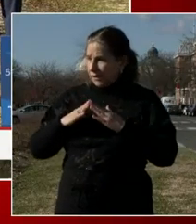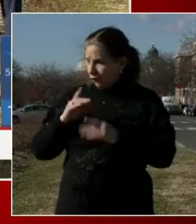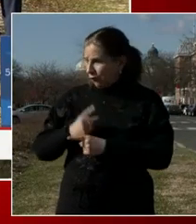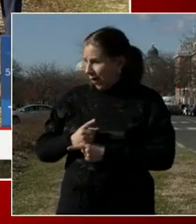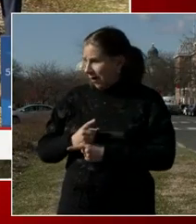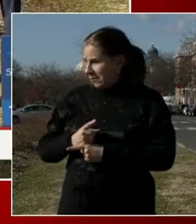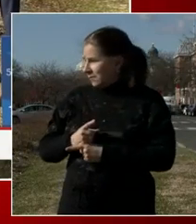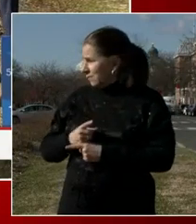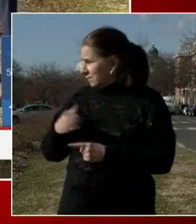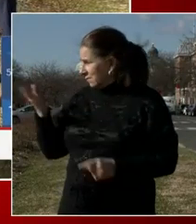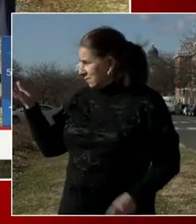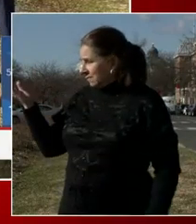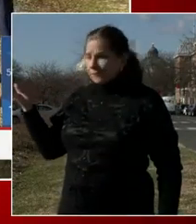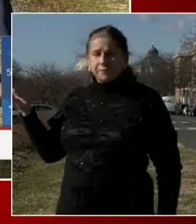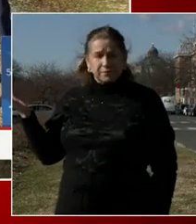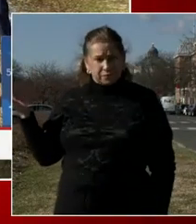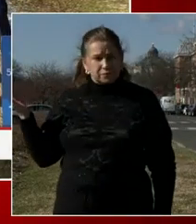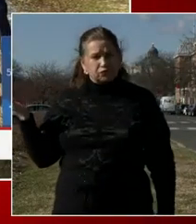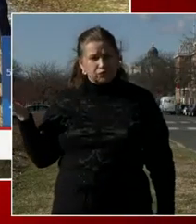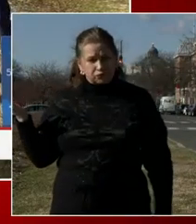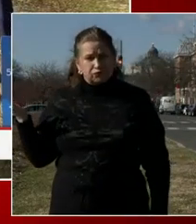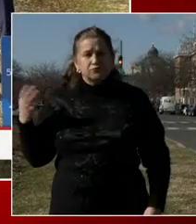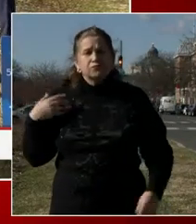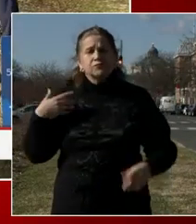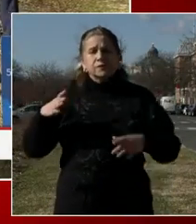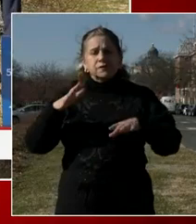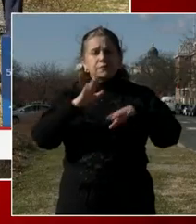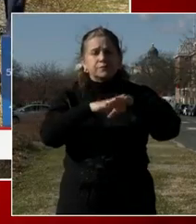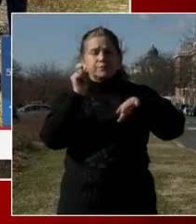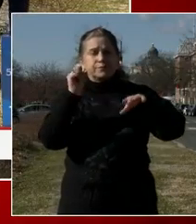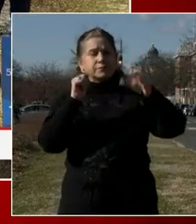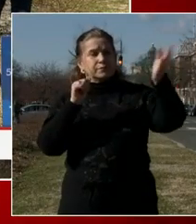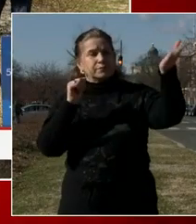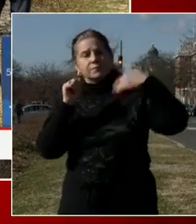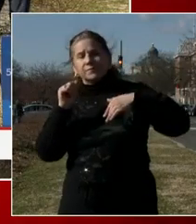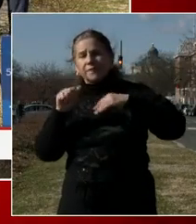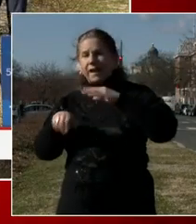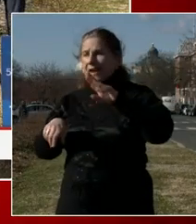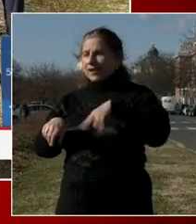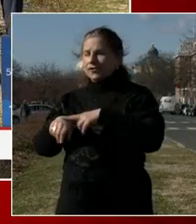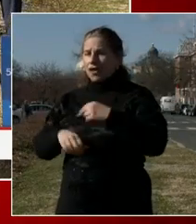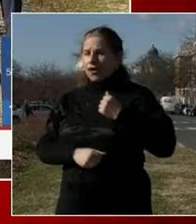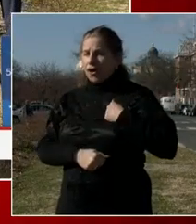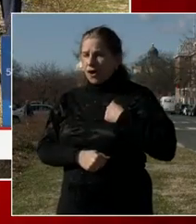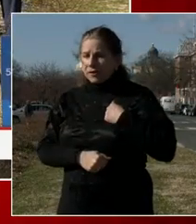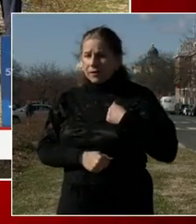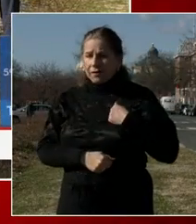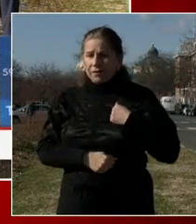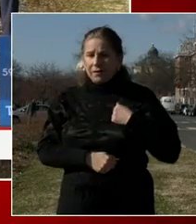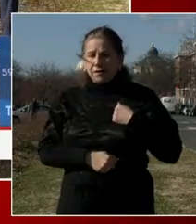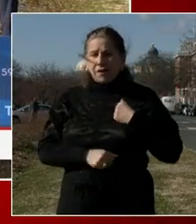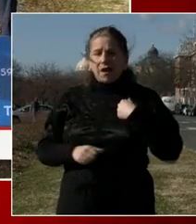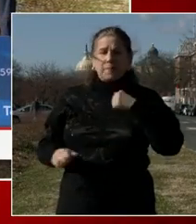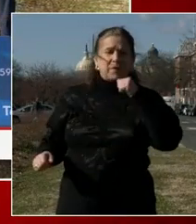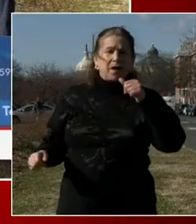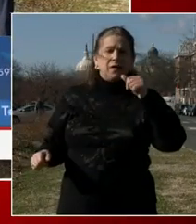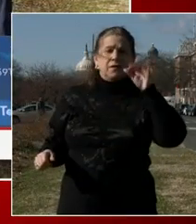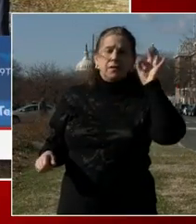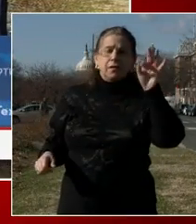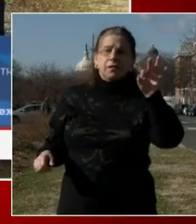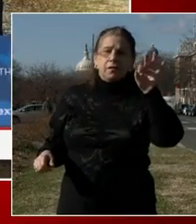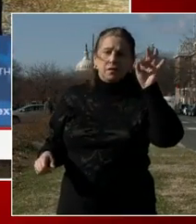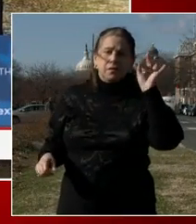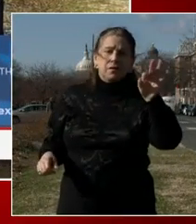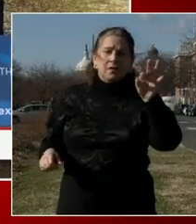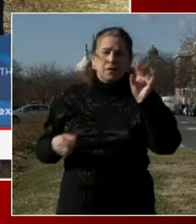We've called on the National Guard, Julie, as you know, the D.C. I won't go into my rant about the D.C. Guard not really being